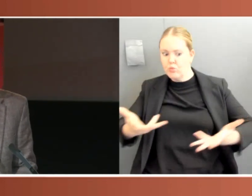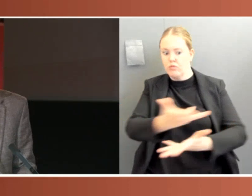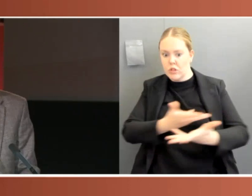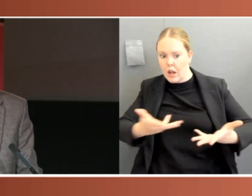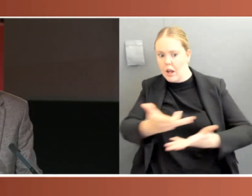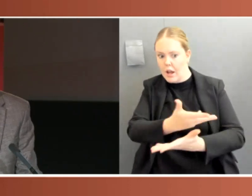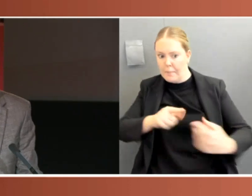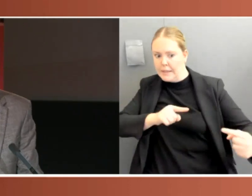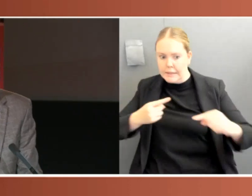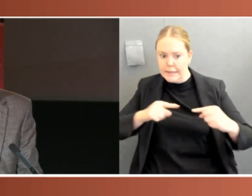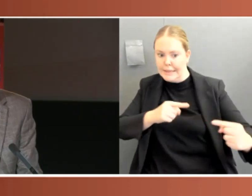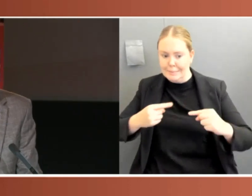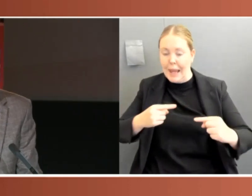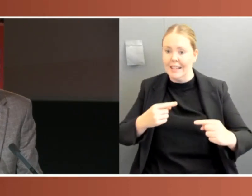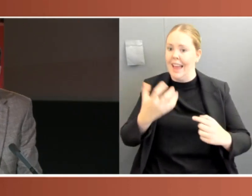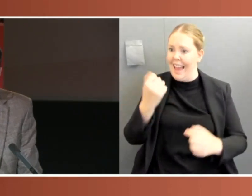nine hours.